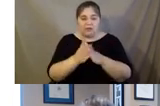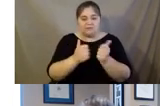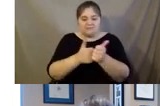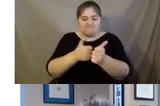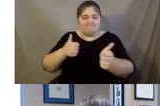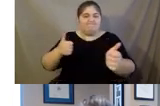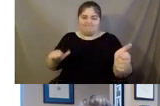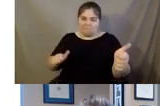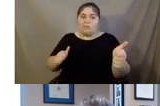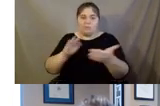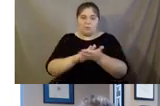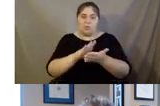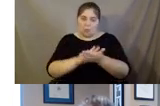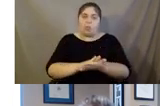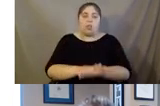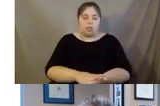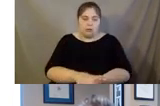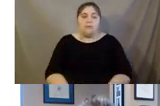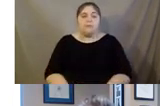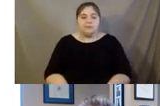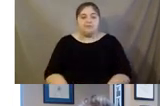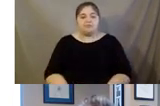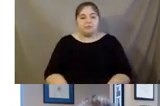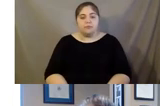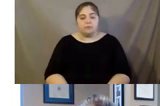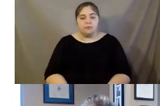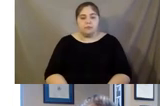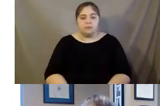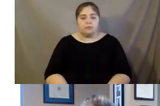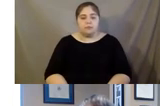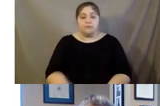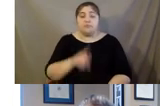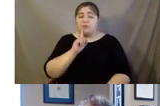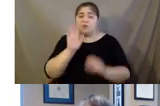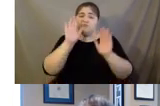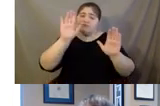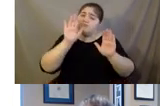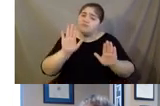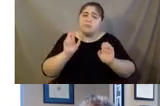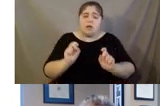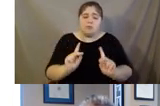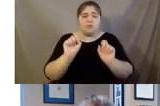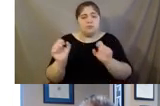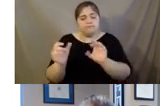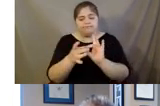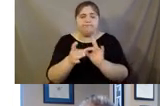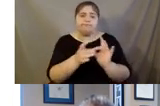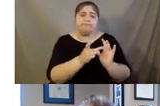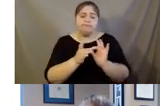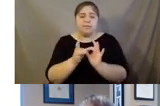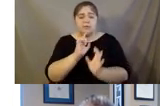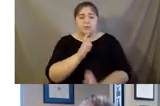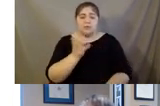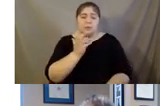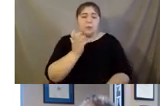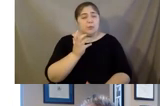that point forward. So it's been really, it's a really great opportunity to make connections. And it's so meaningful to